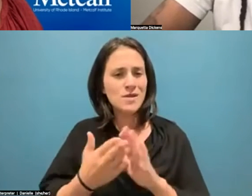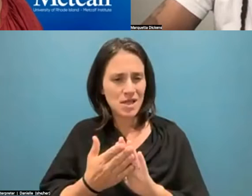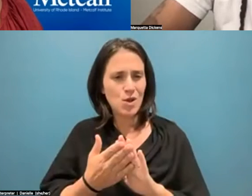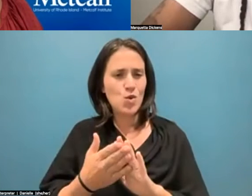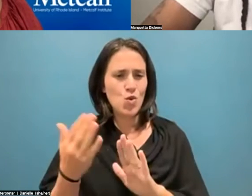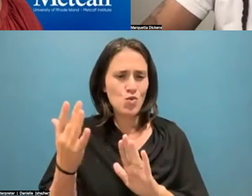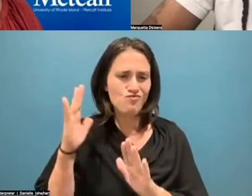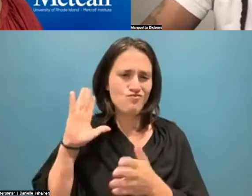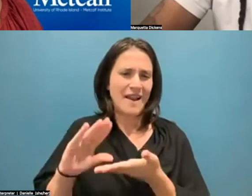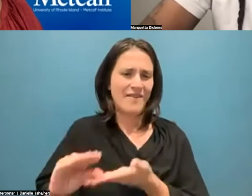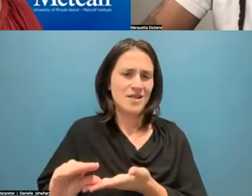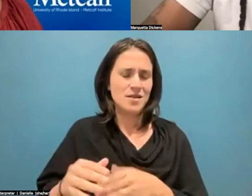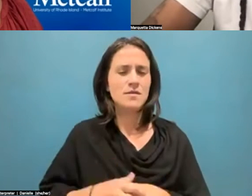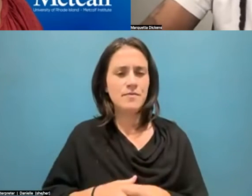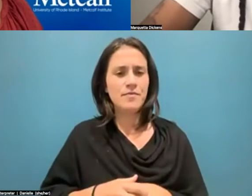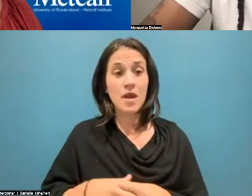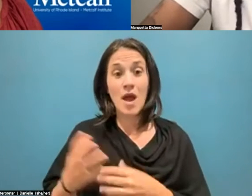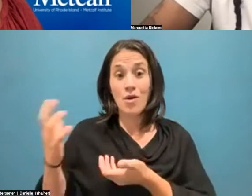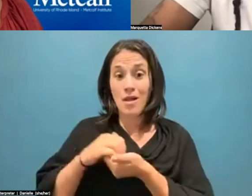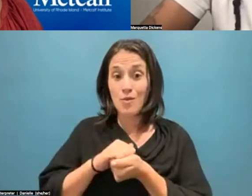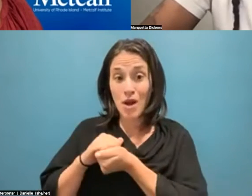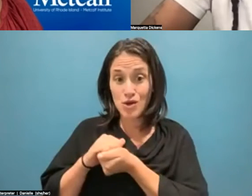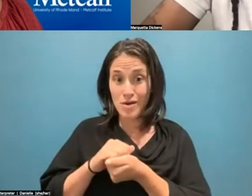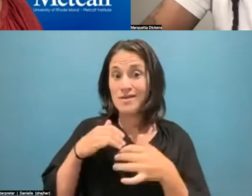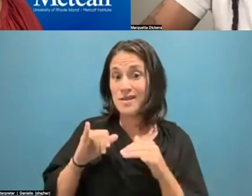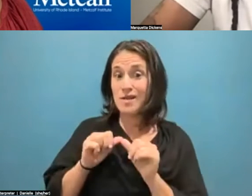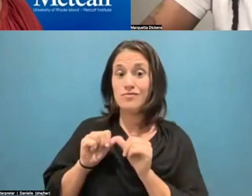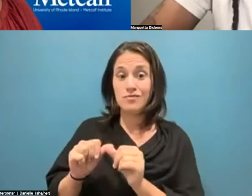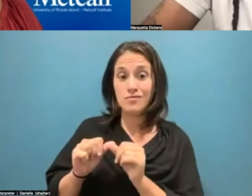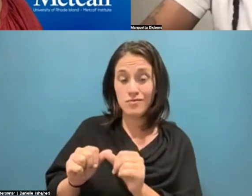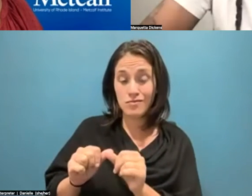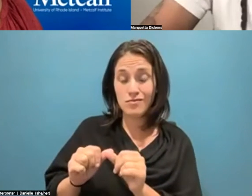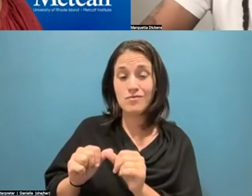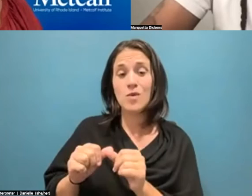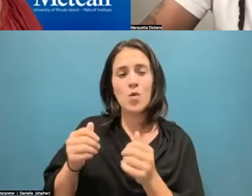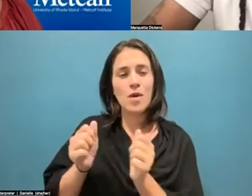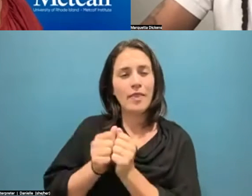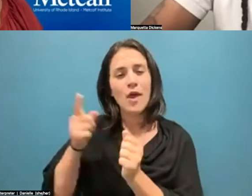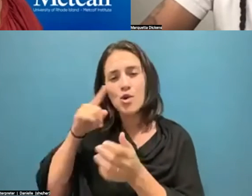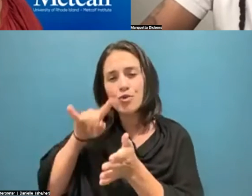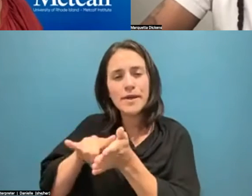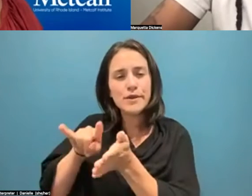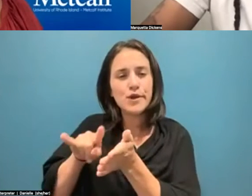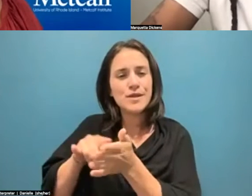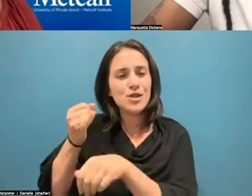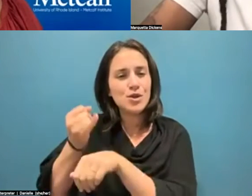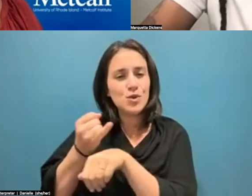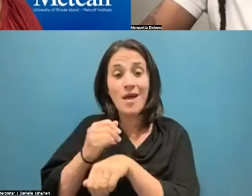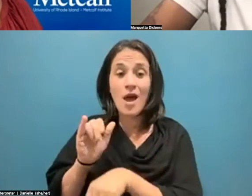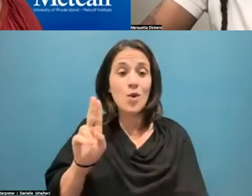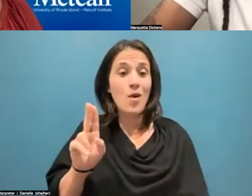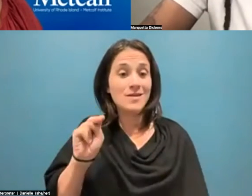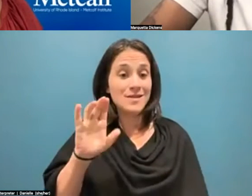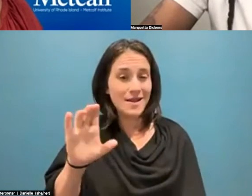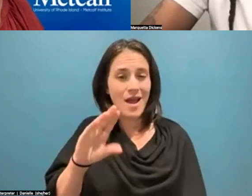Some of the collaborations we've had and currently still have are with, like, research institutions like UNC and North Carolina